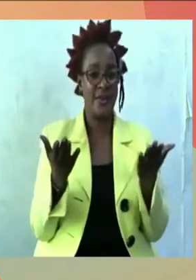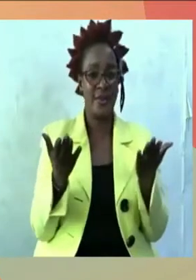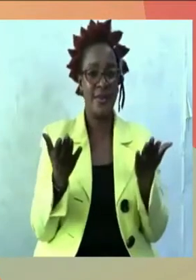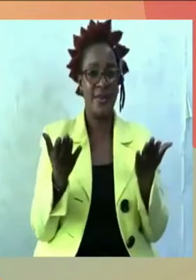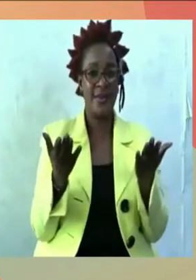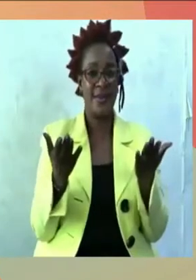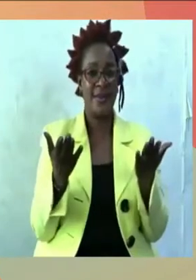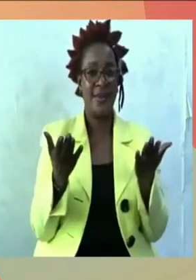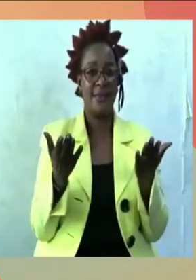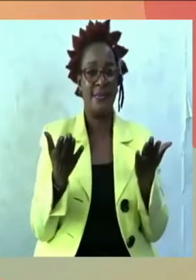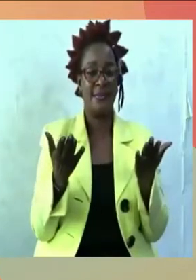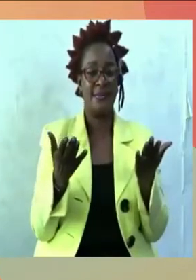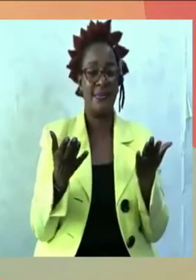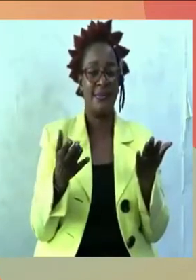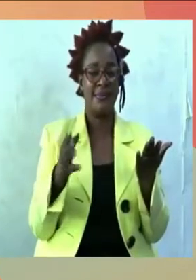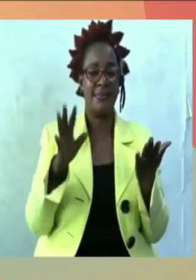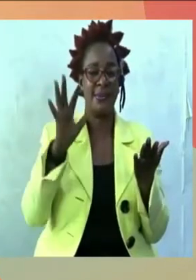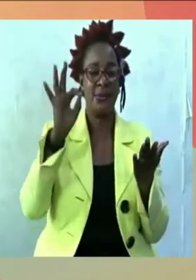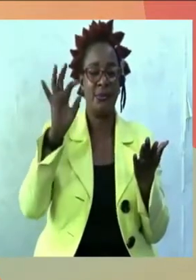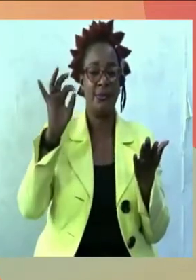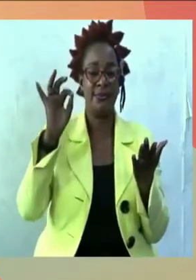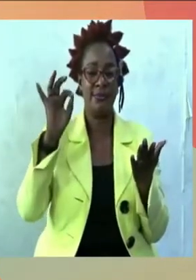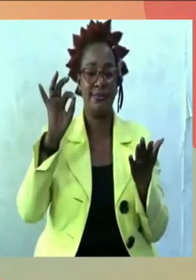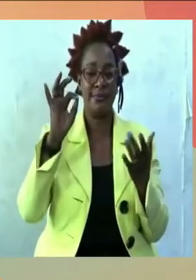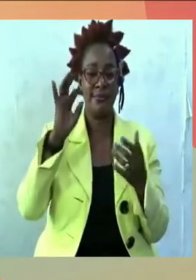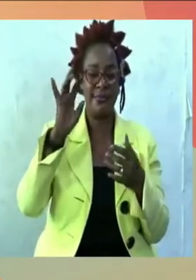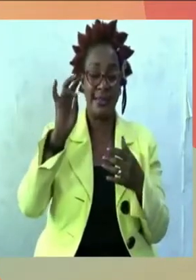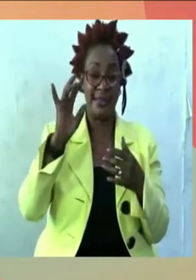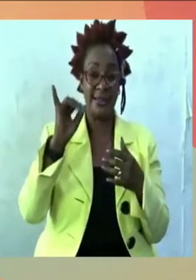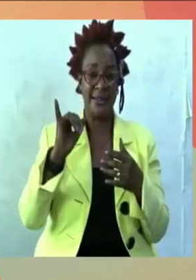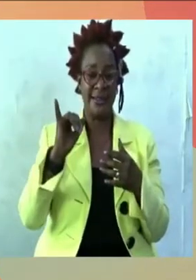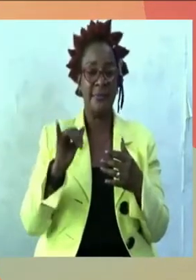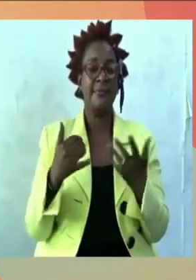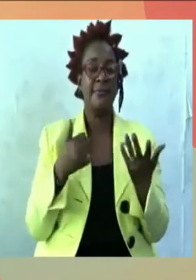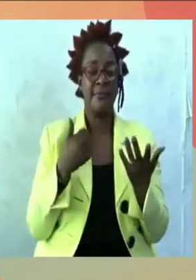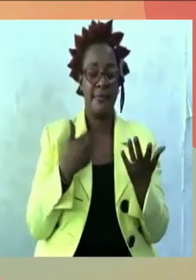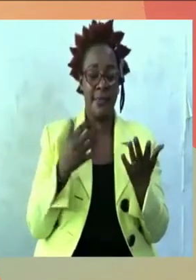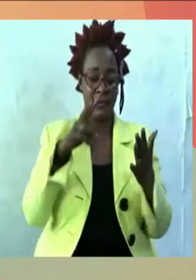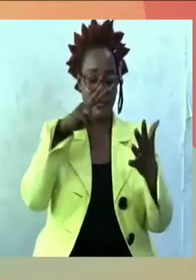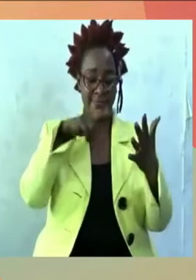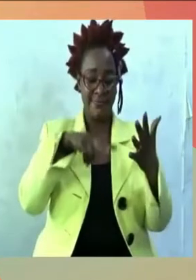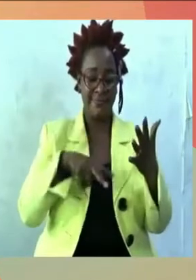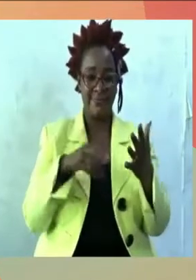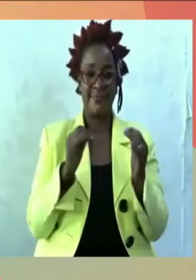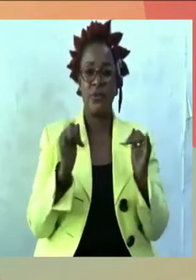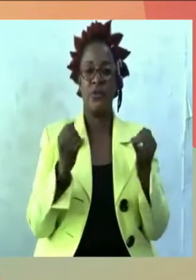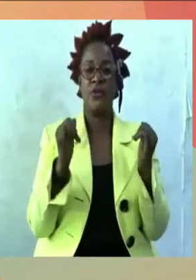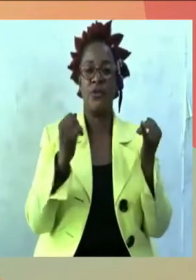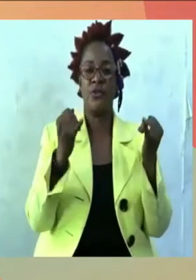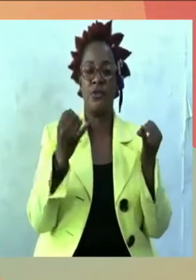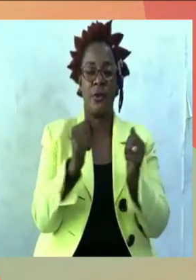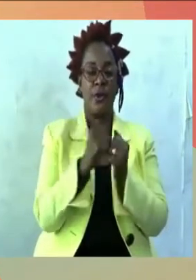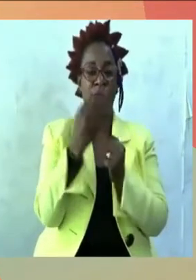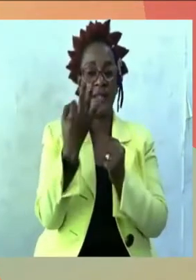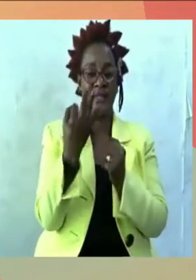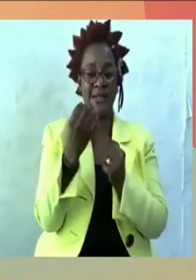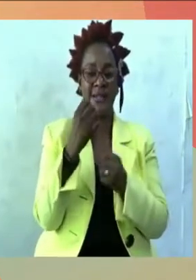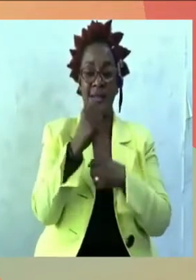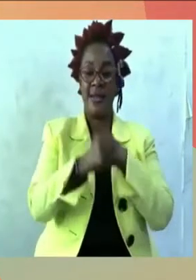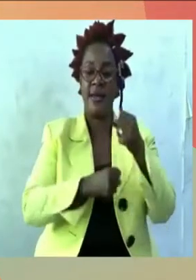In 2016, I came across a news article about a 13-year-old and her mother.